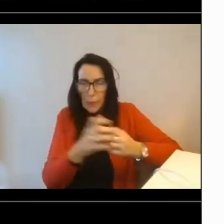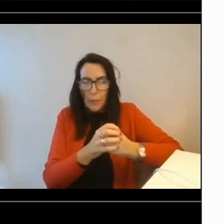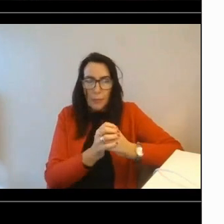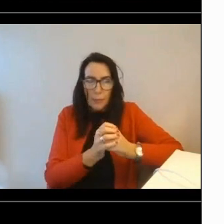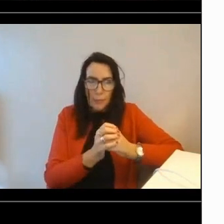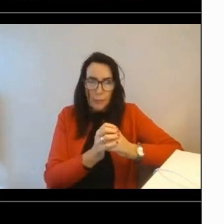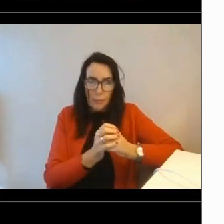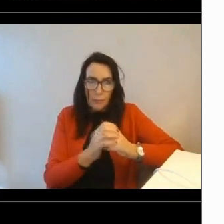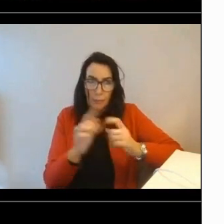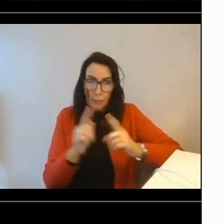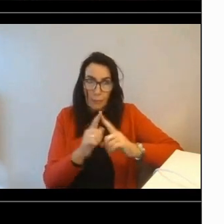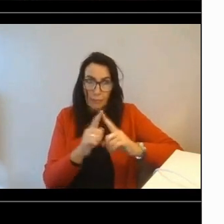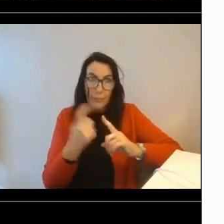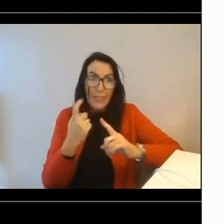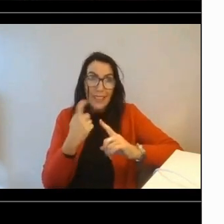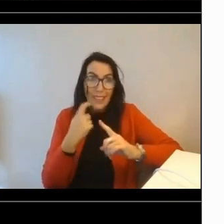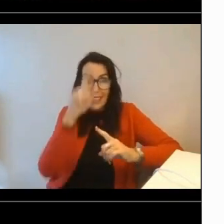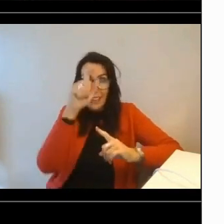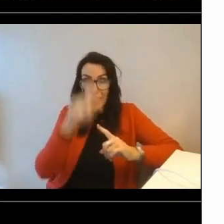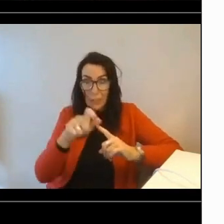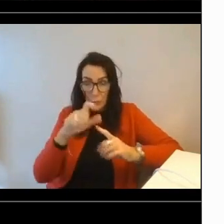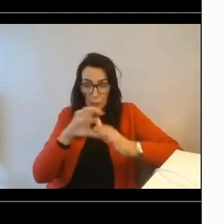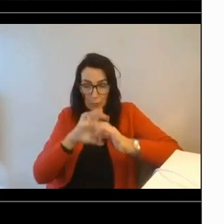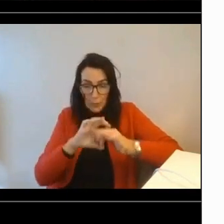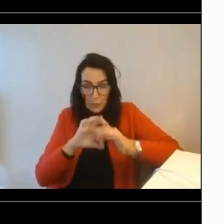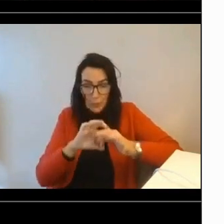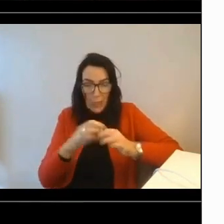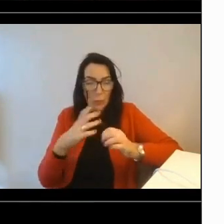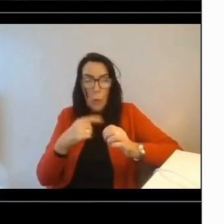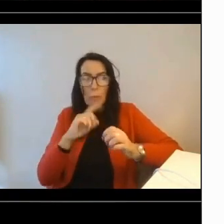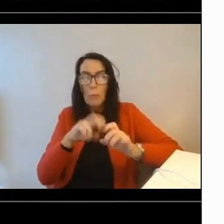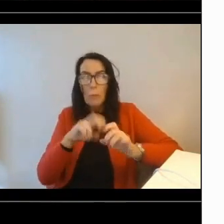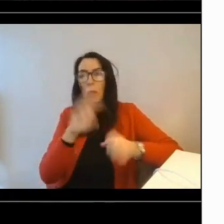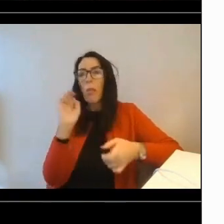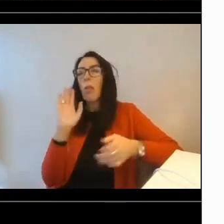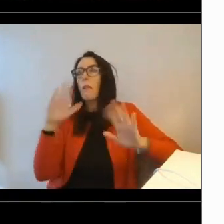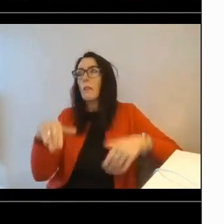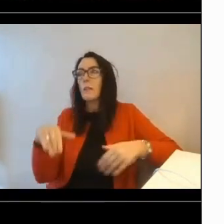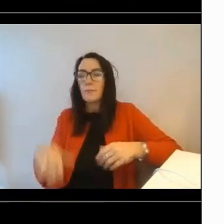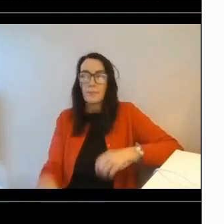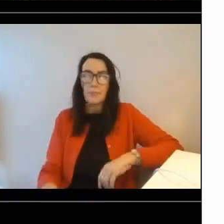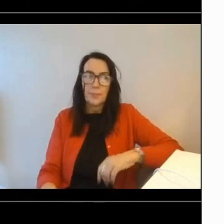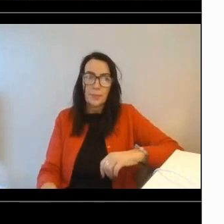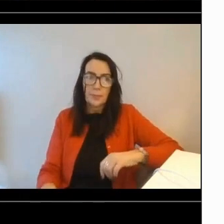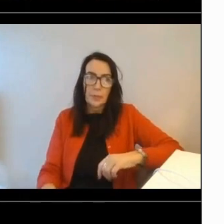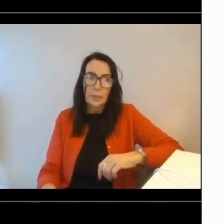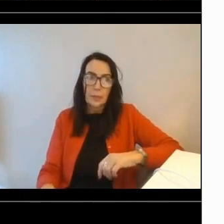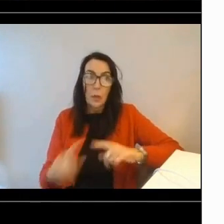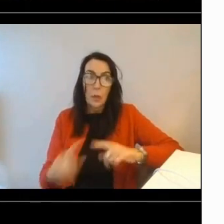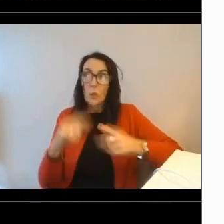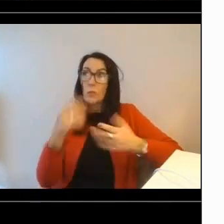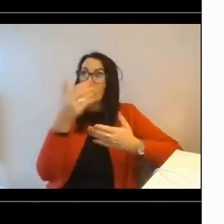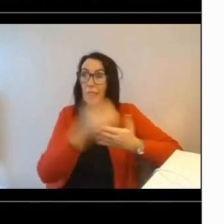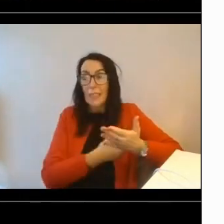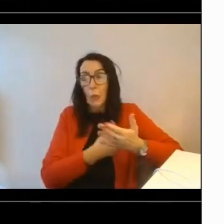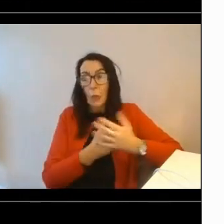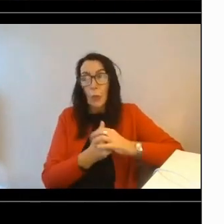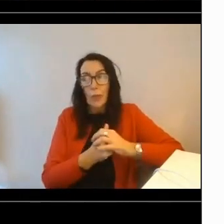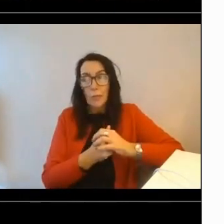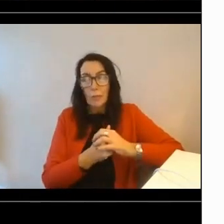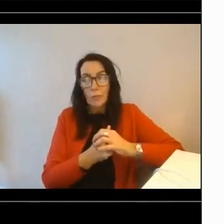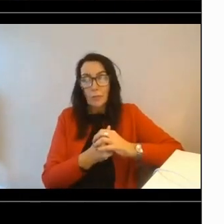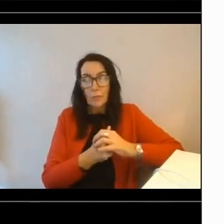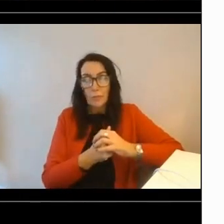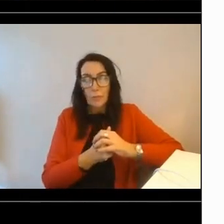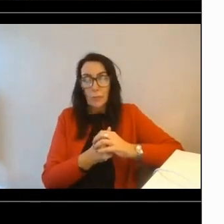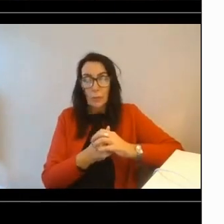information in the tool and helps reduce drop-off in the process. And lastly, Homewise is secure. Users can customize their cookie